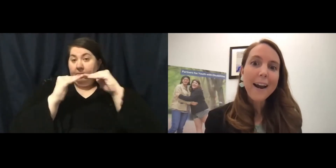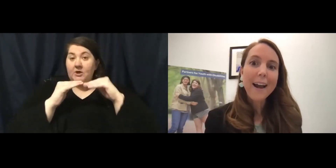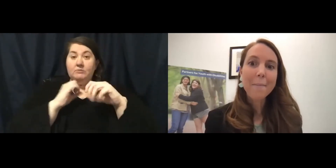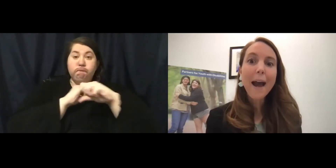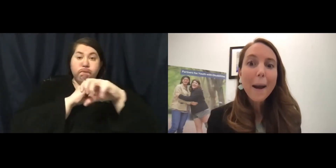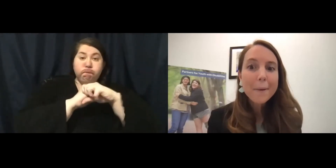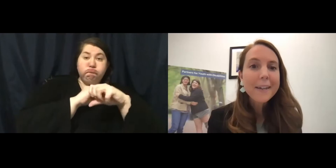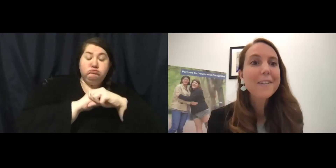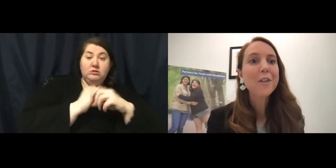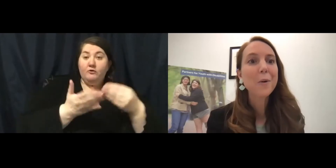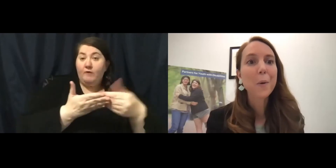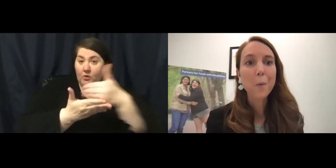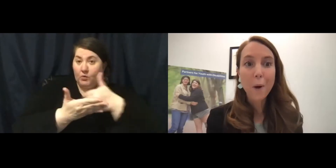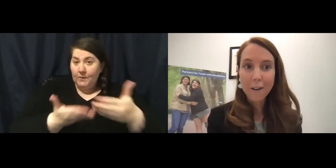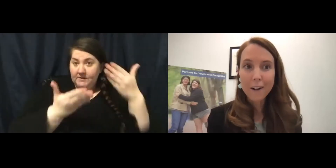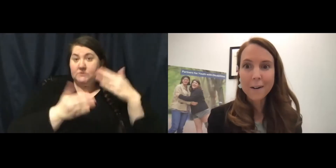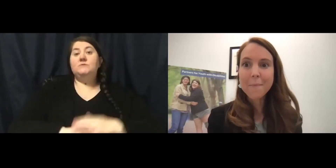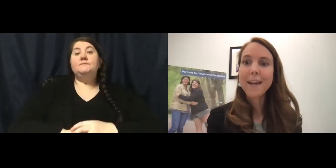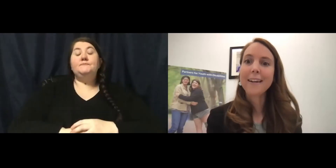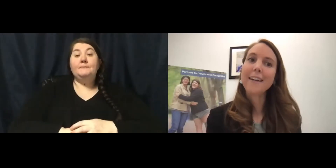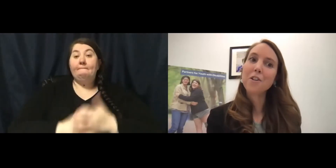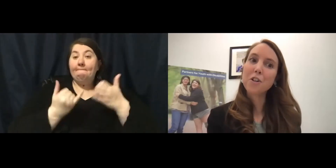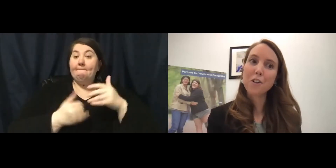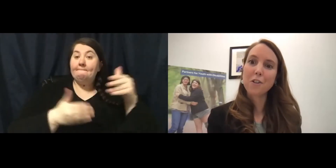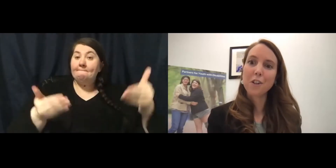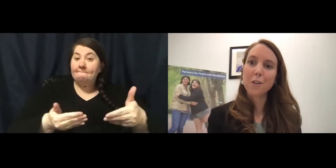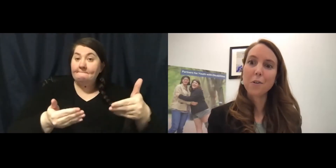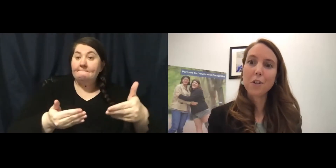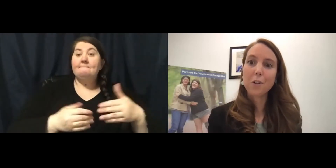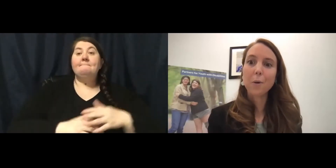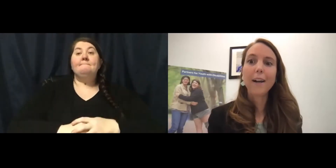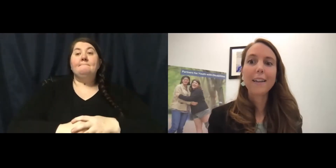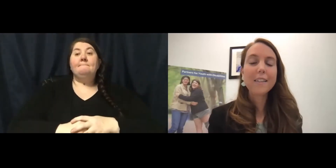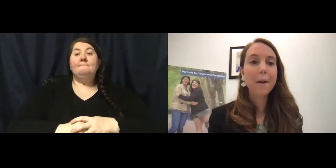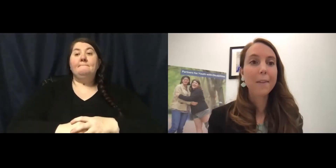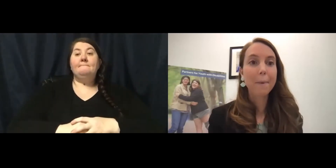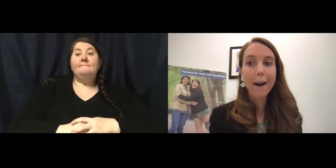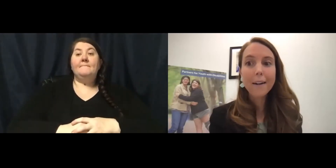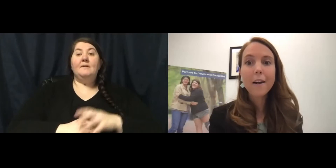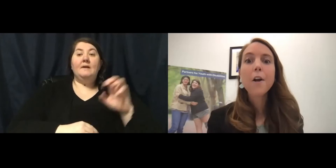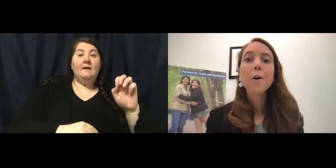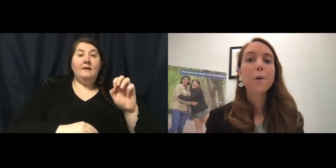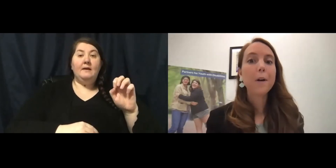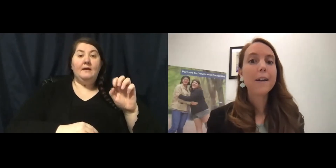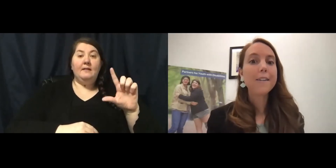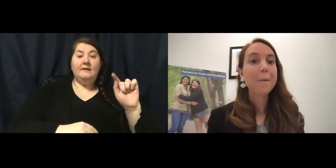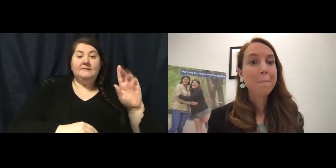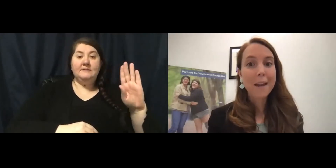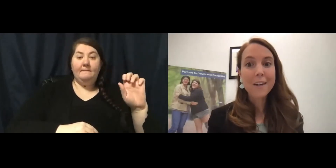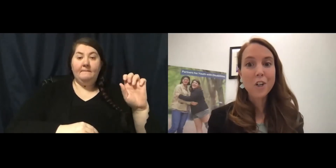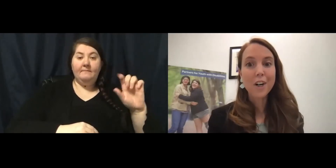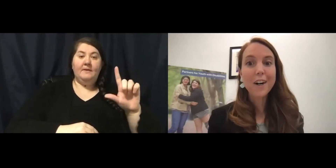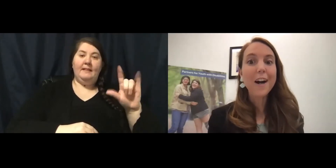I am happy to welcome and introduce you to Elizabeth Buck, who is